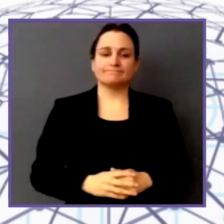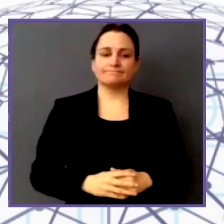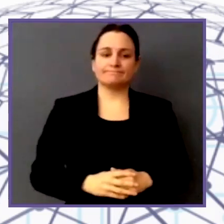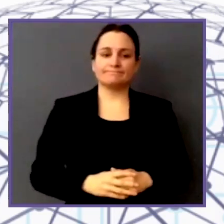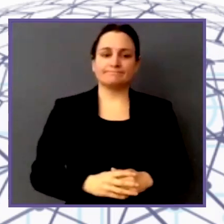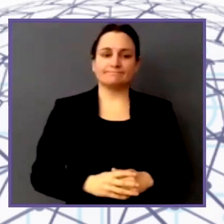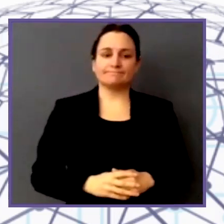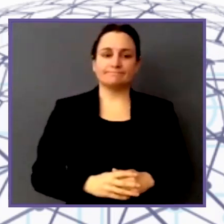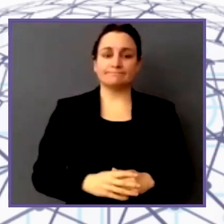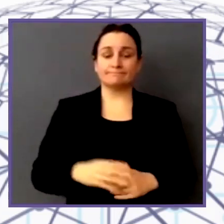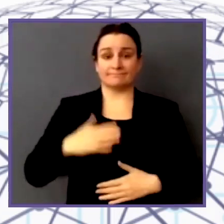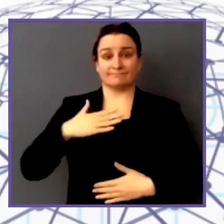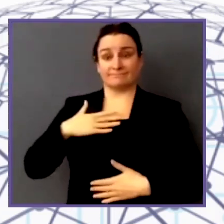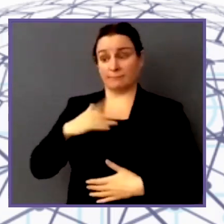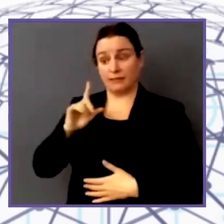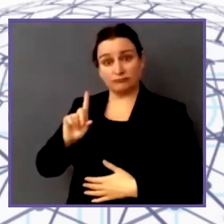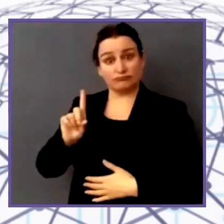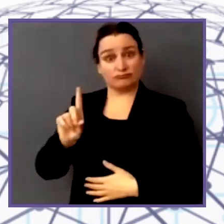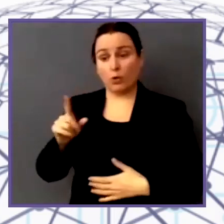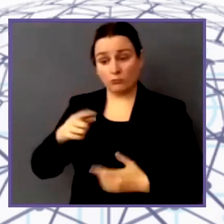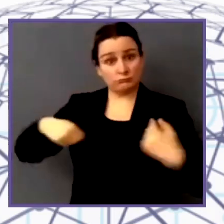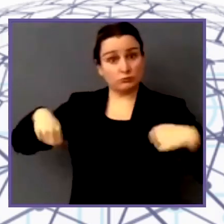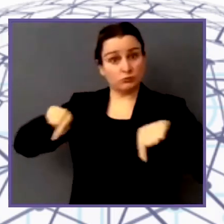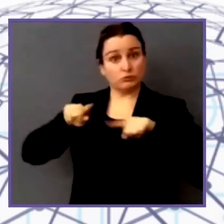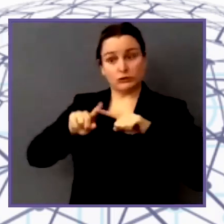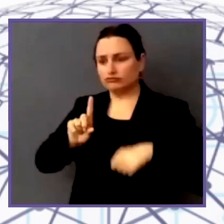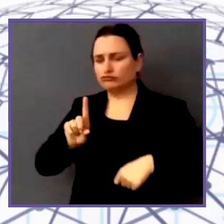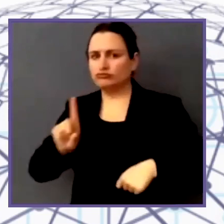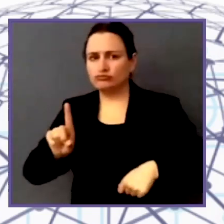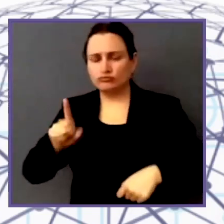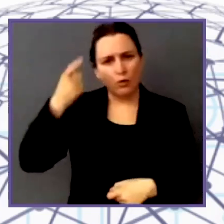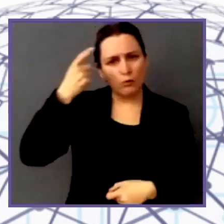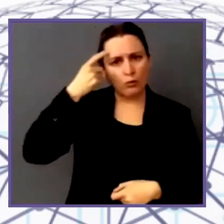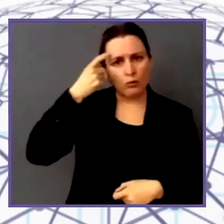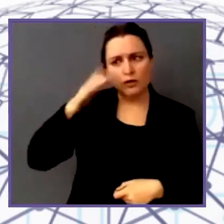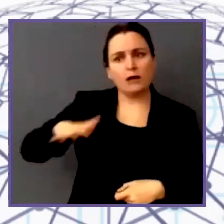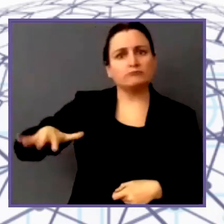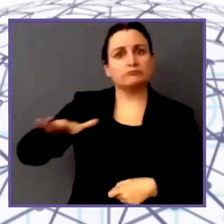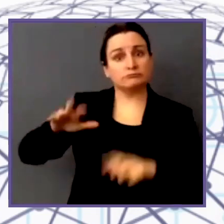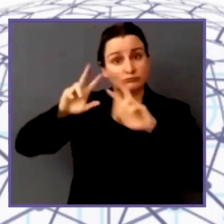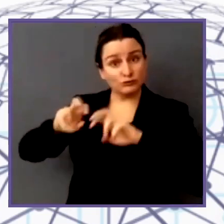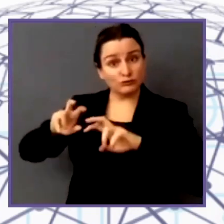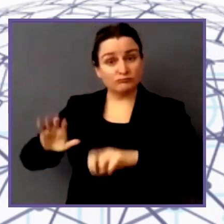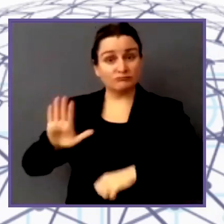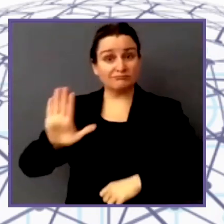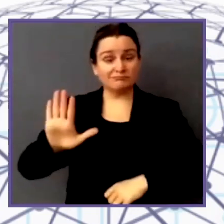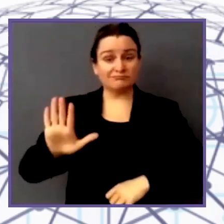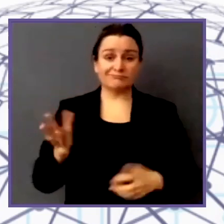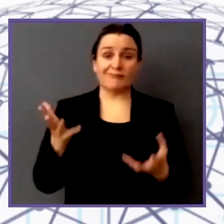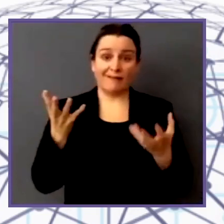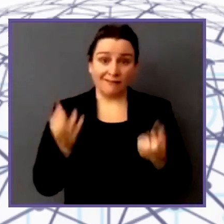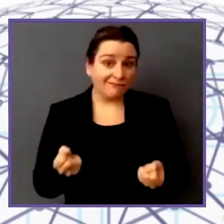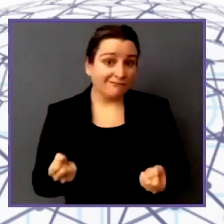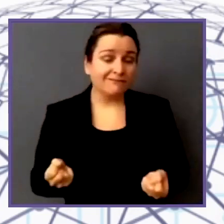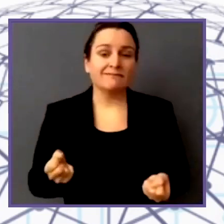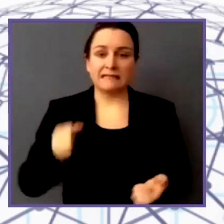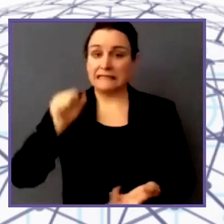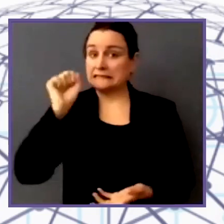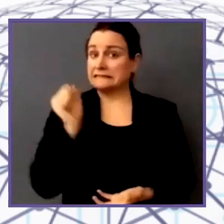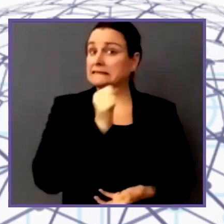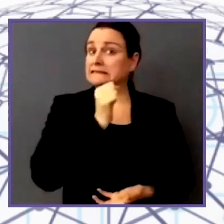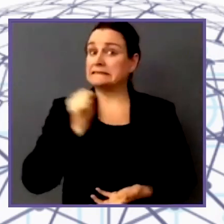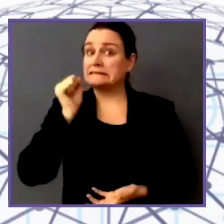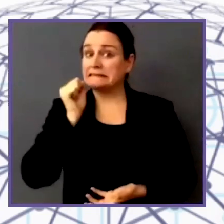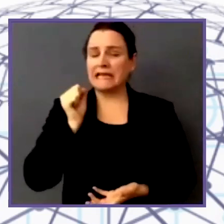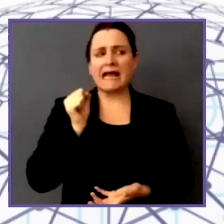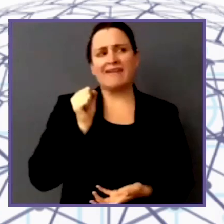Mongolia that we hadn't anticipated was the popularity of the karaoke bar in Ulaanba. They're very, very popular in ensuring access to